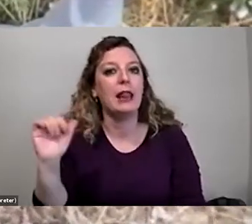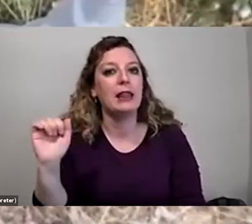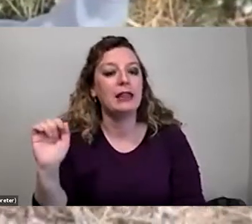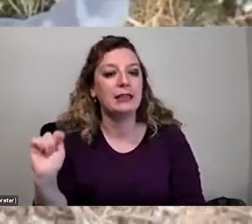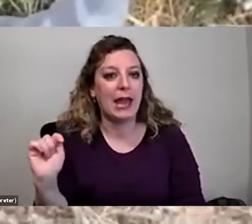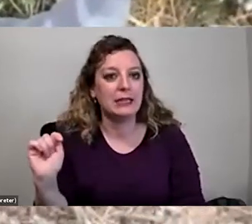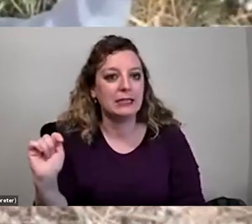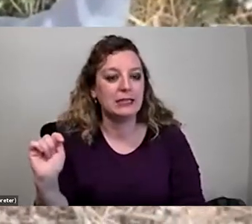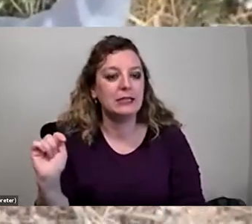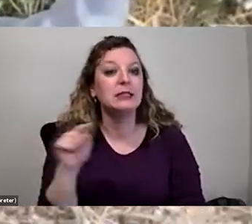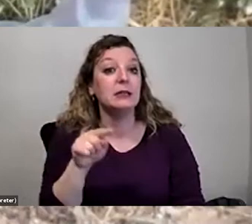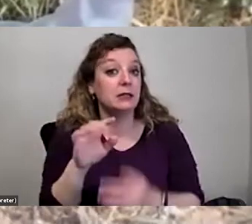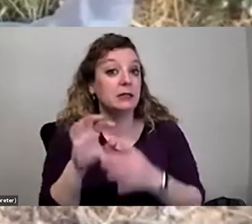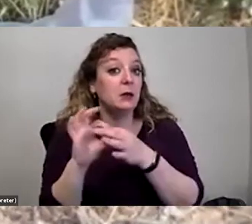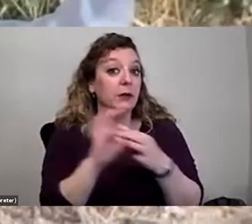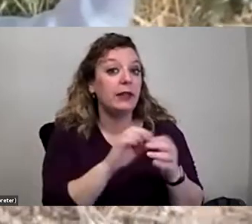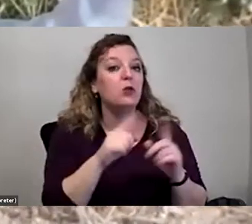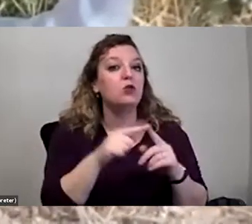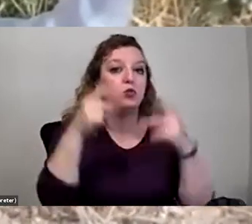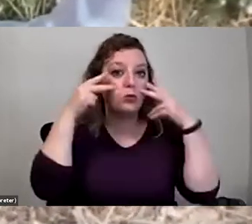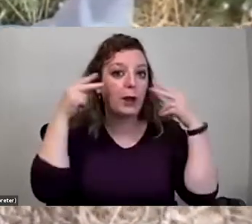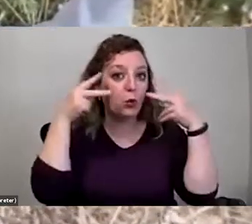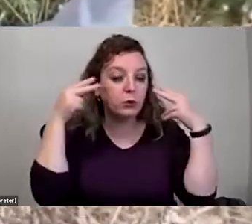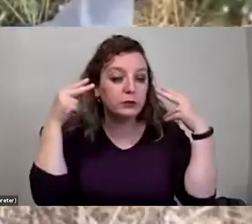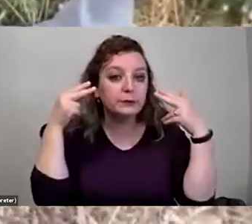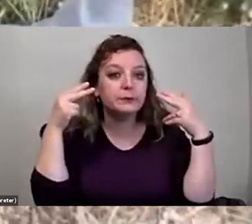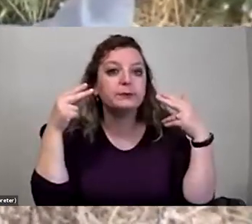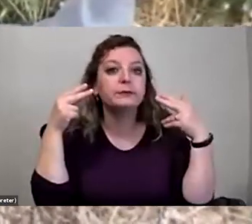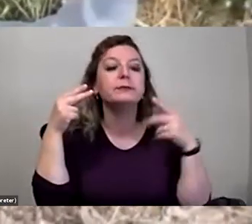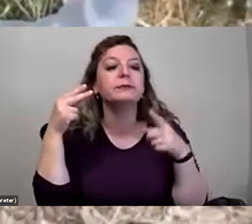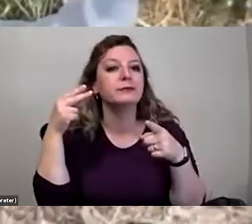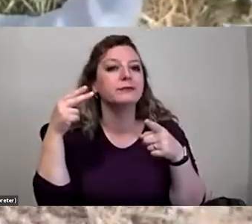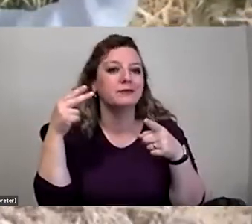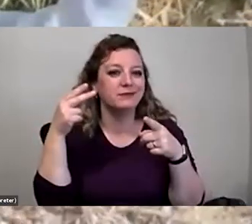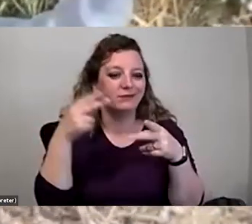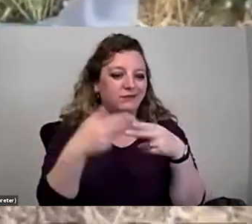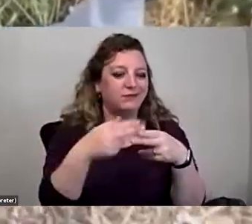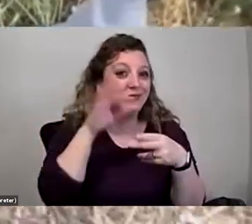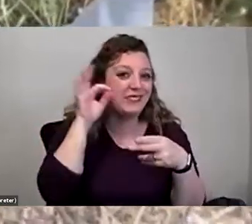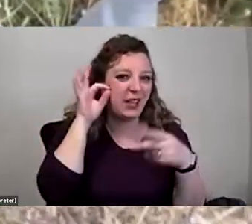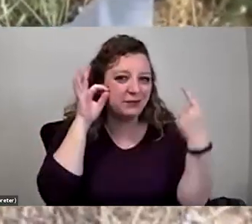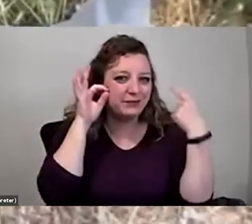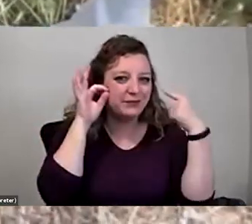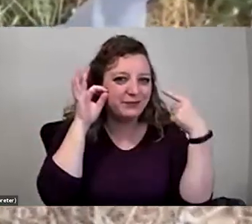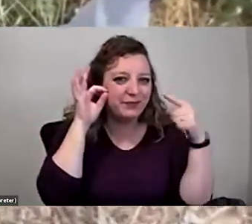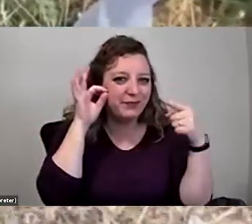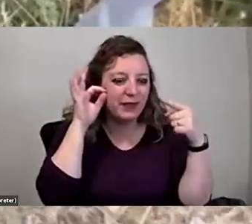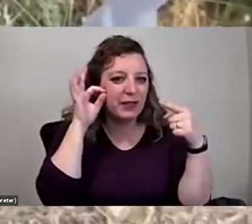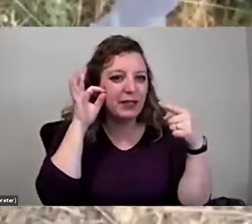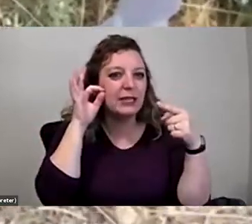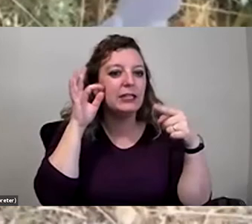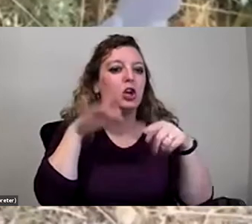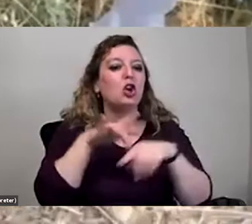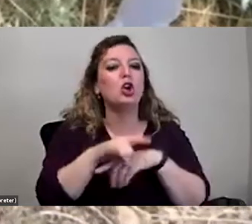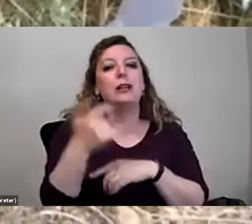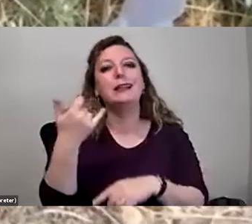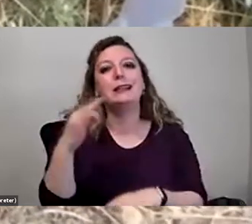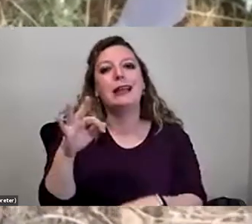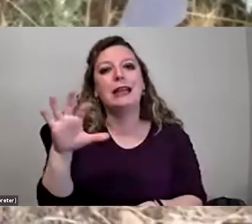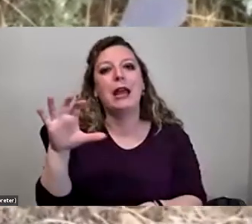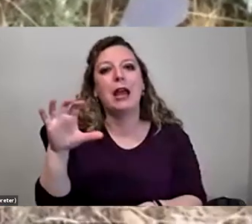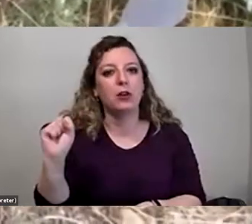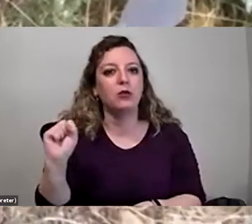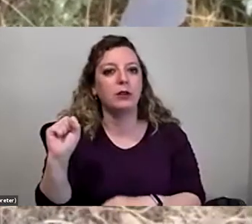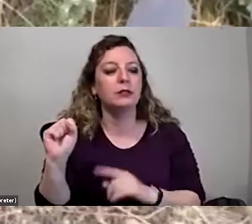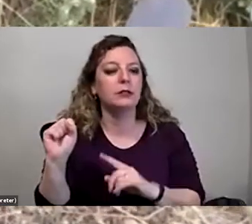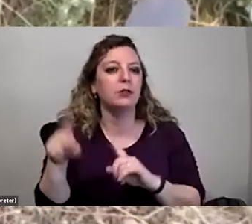relative of raccoons. It gets the name cat because apparently during the early 1900s, when there